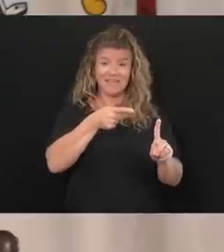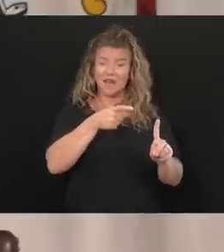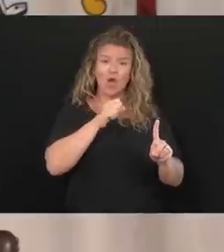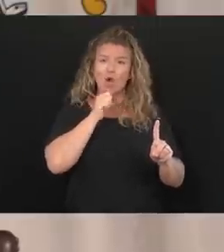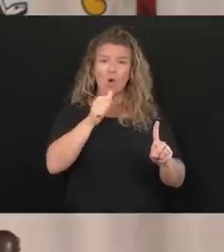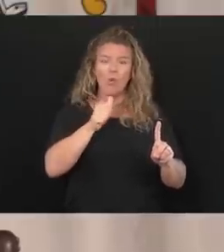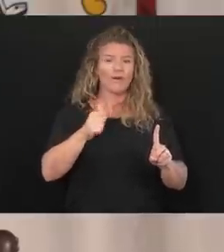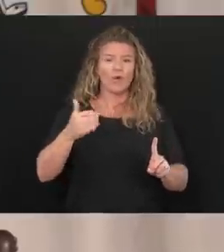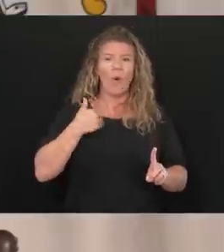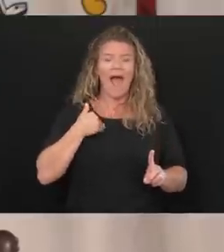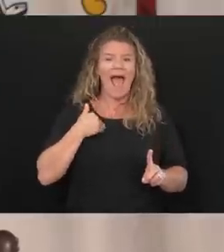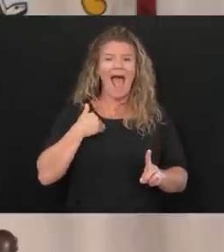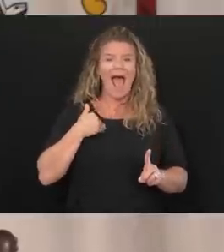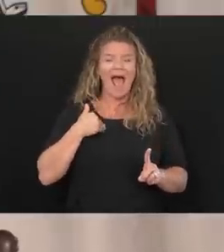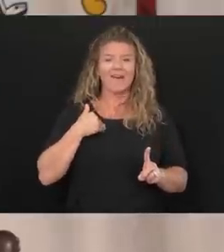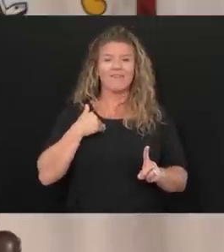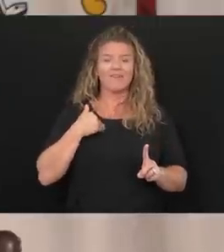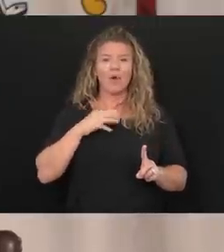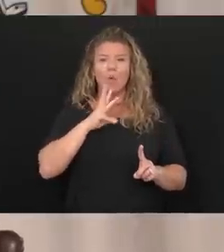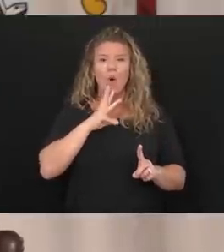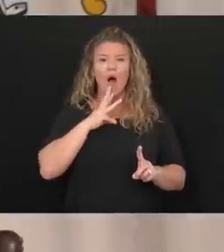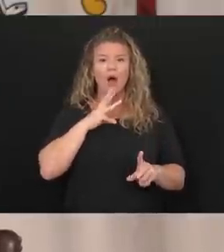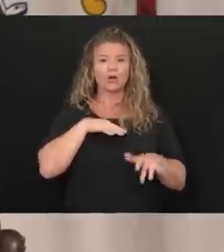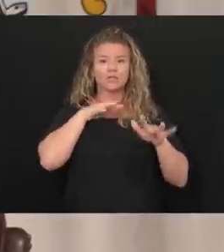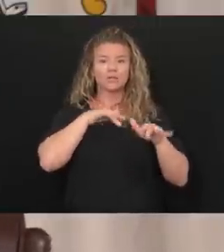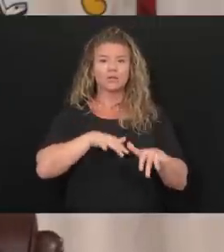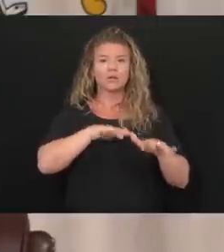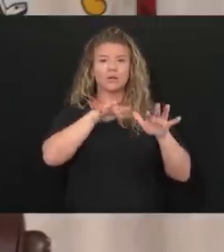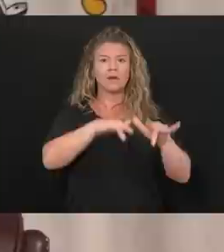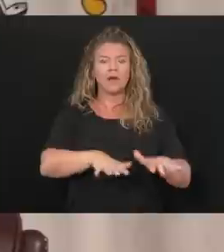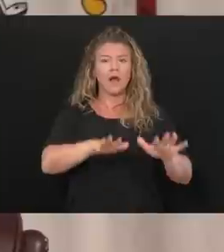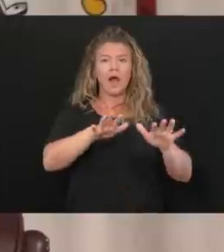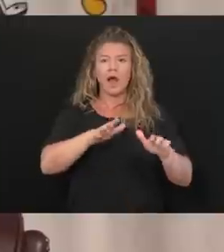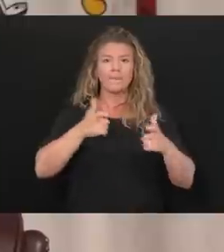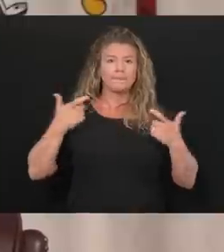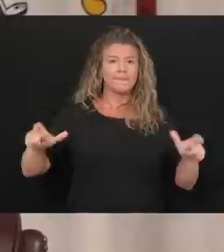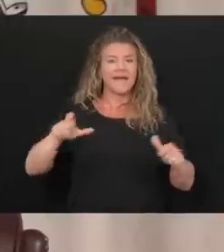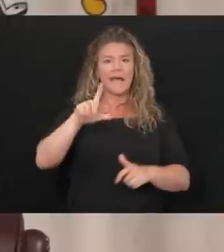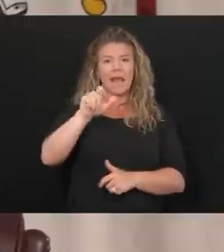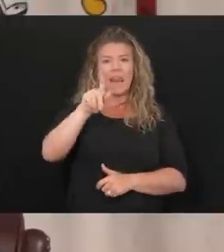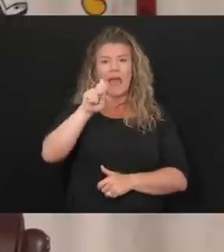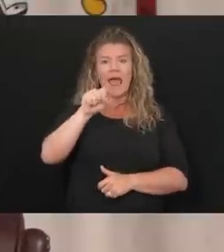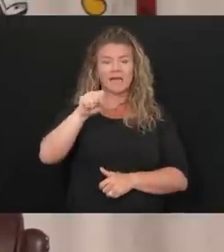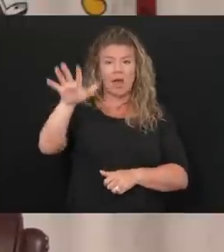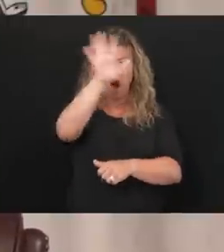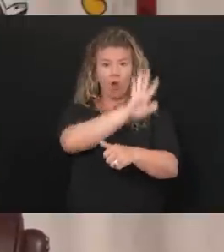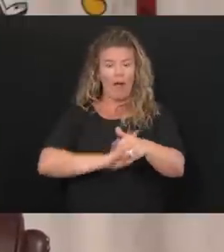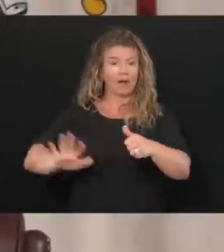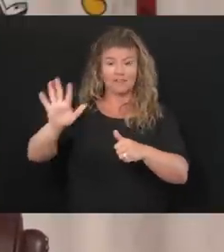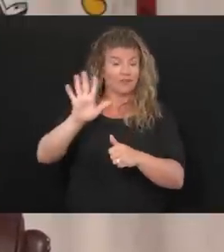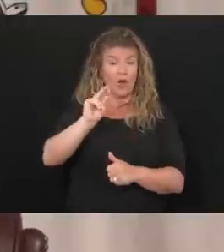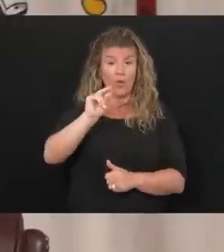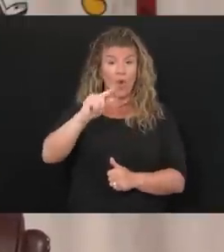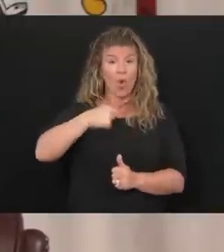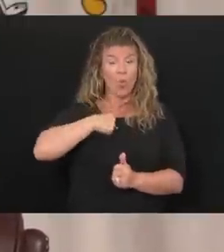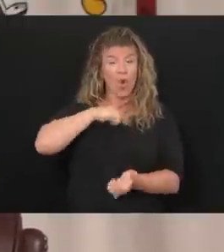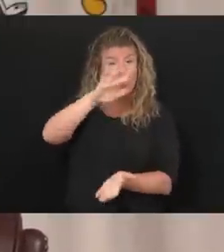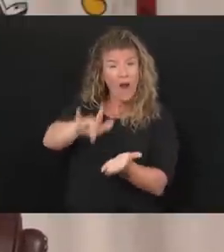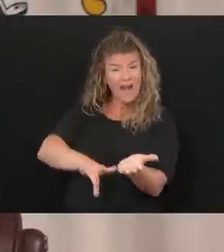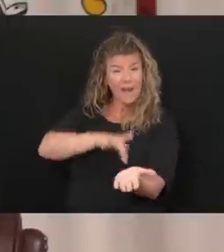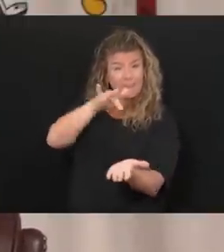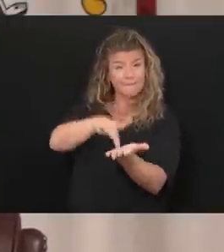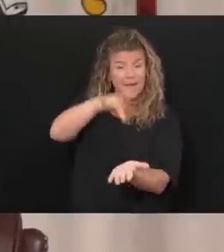oceans or great lakes on our borders. We are sitting right in the middle of the hotbed